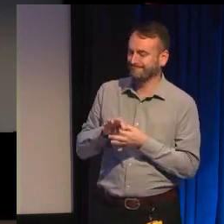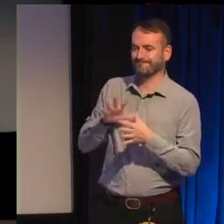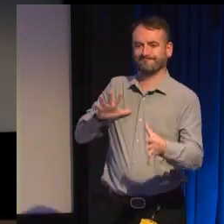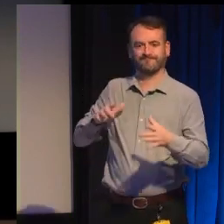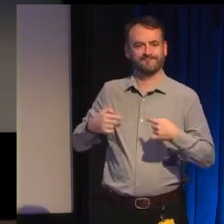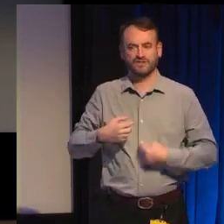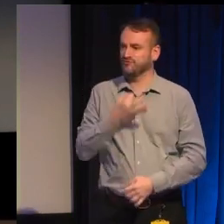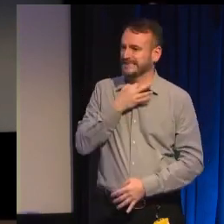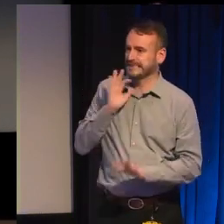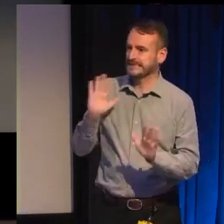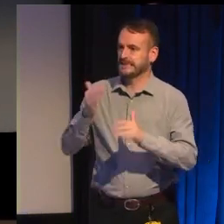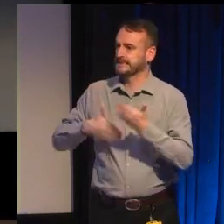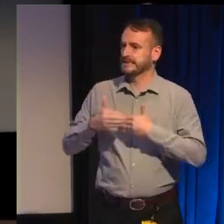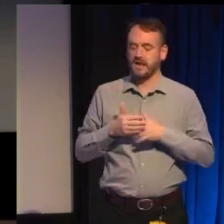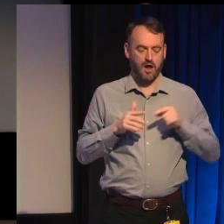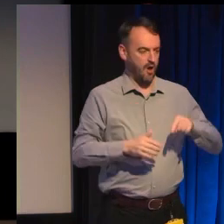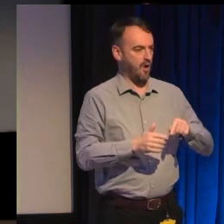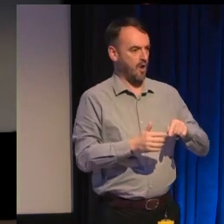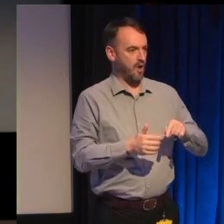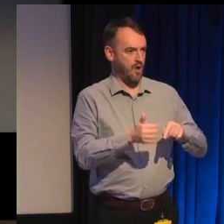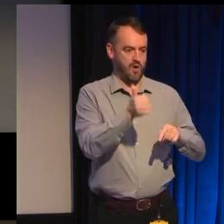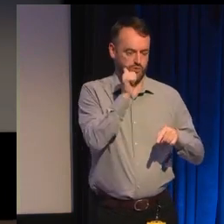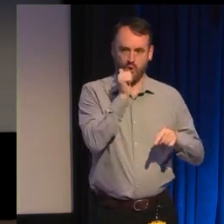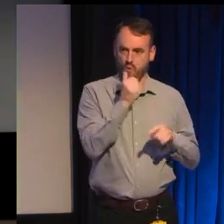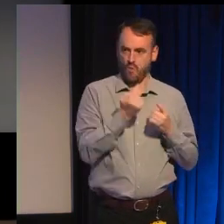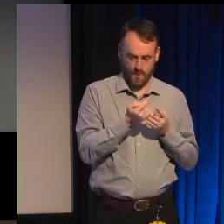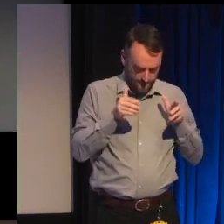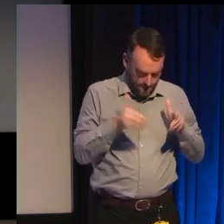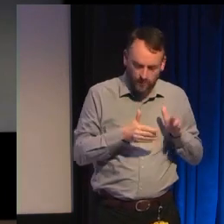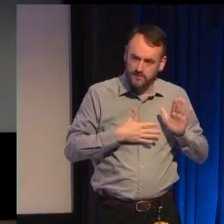with what you know but I think it's really sad when that happens